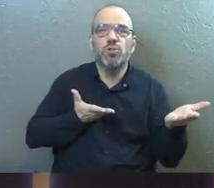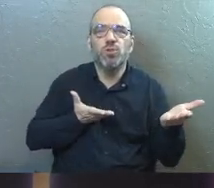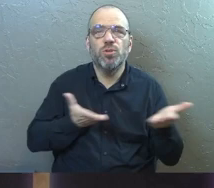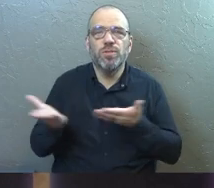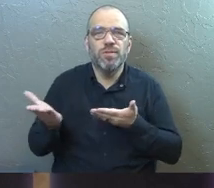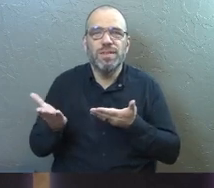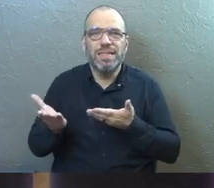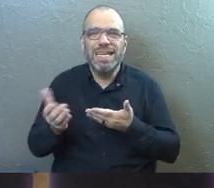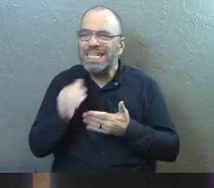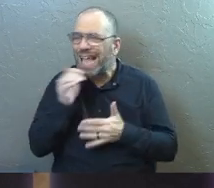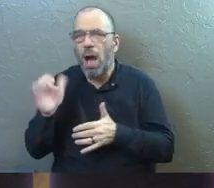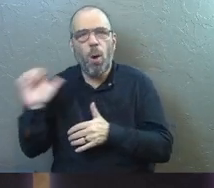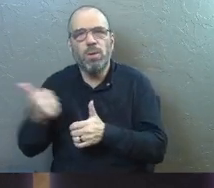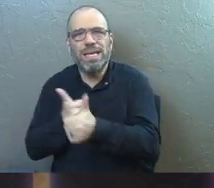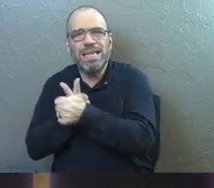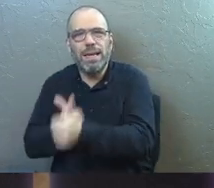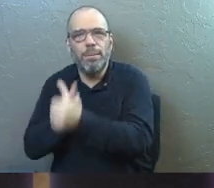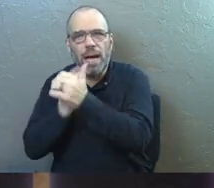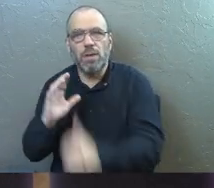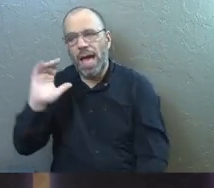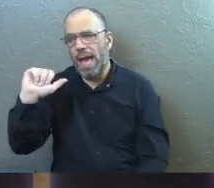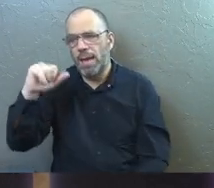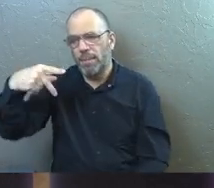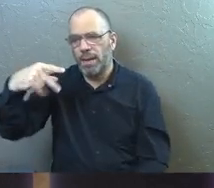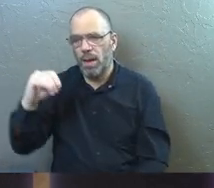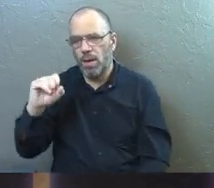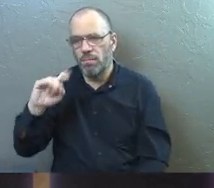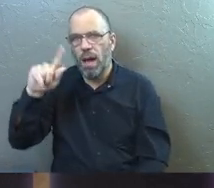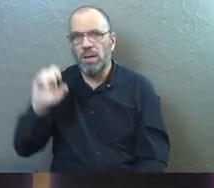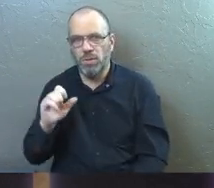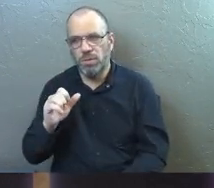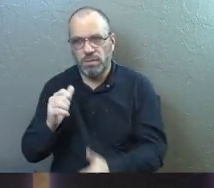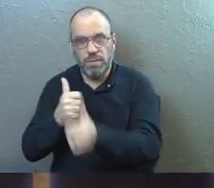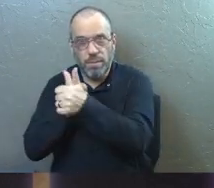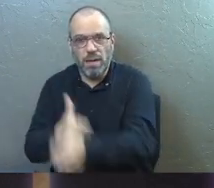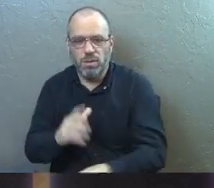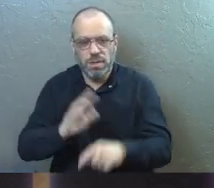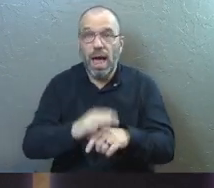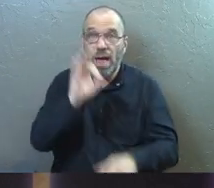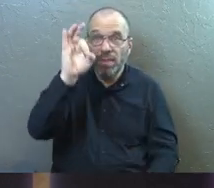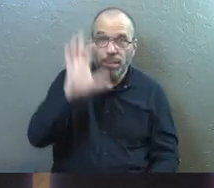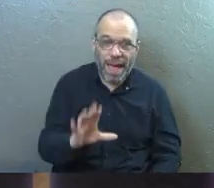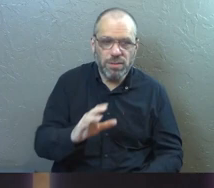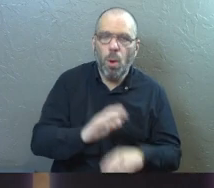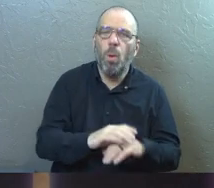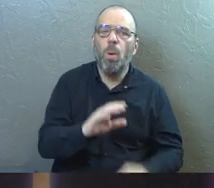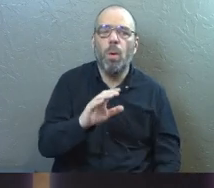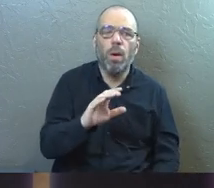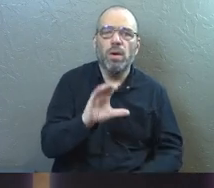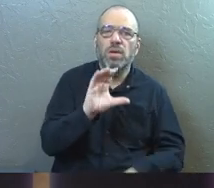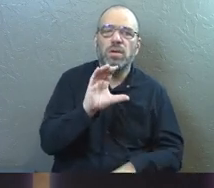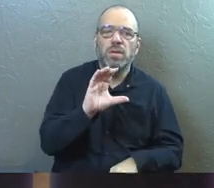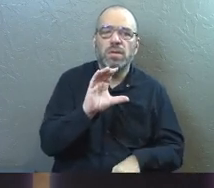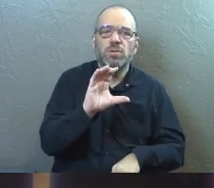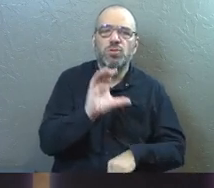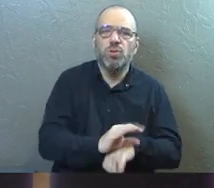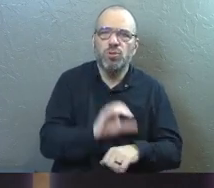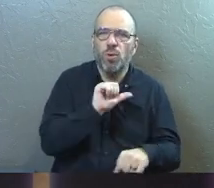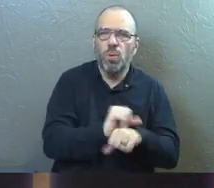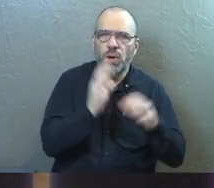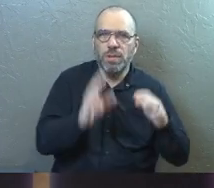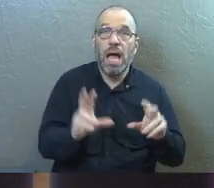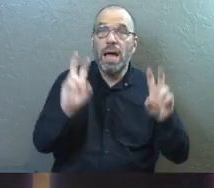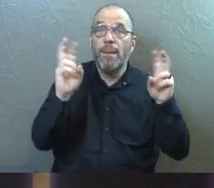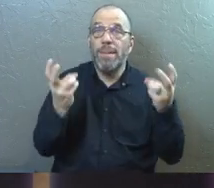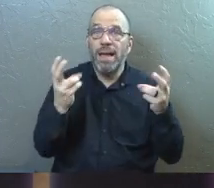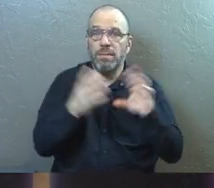not just the apostles, not just the pastors, not just the clergy. I'm titling today's